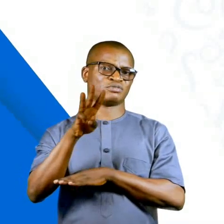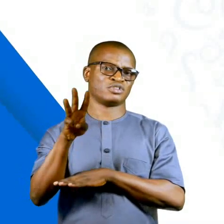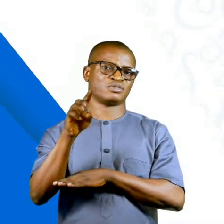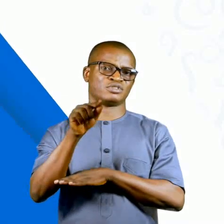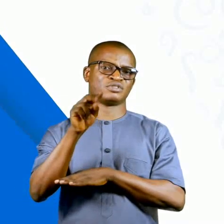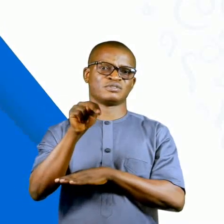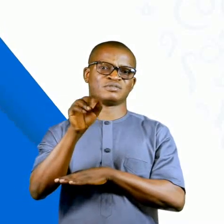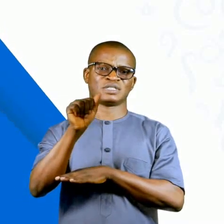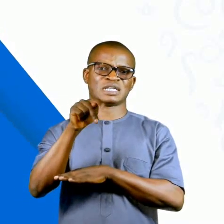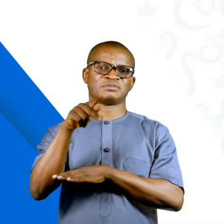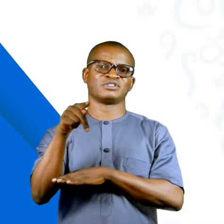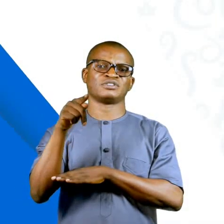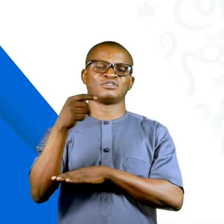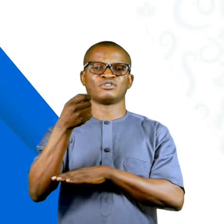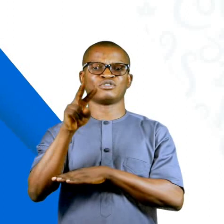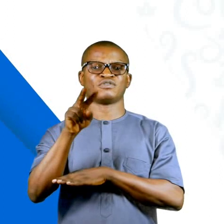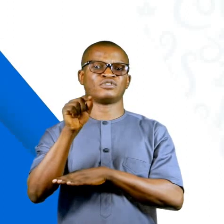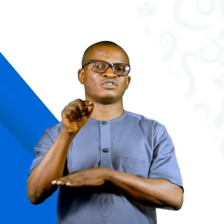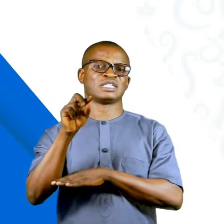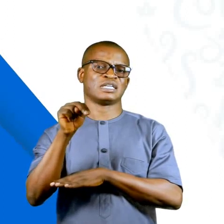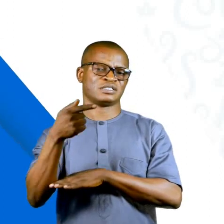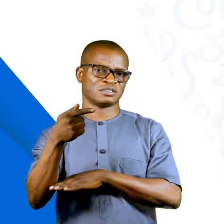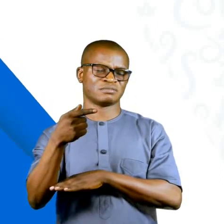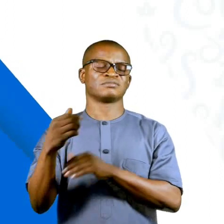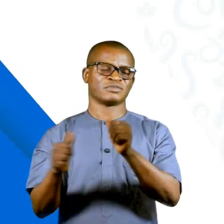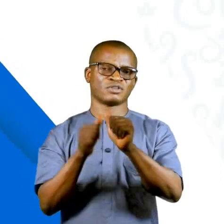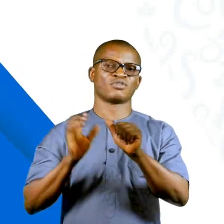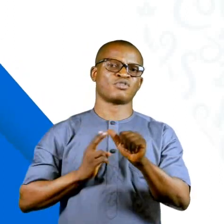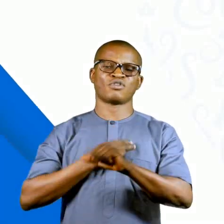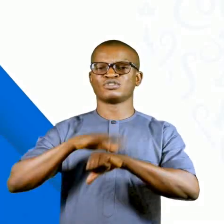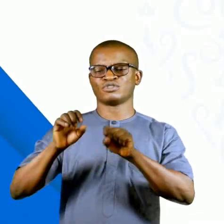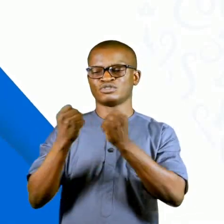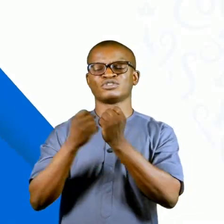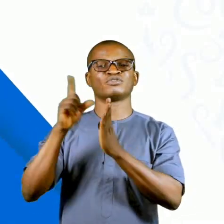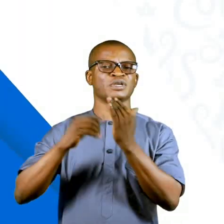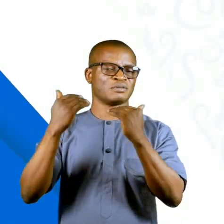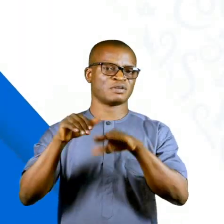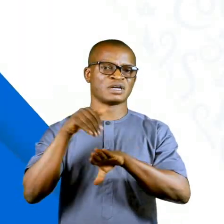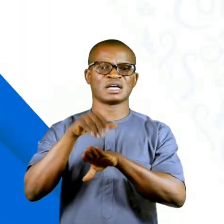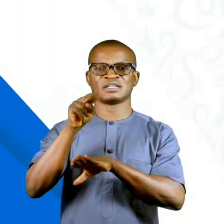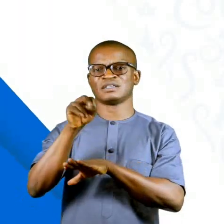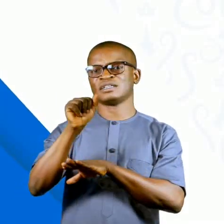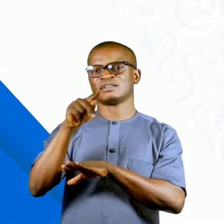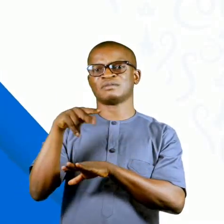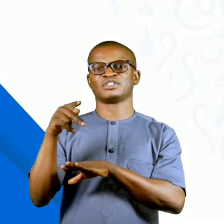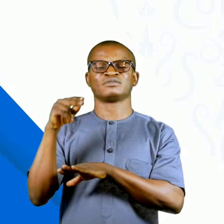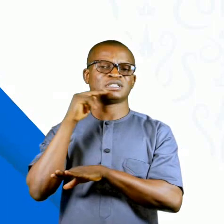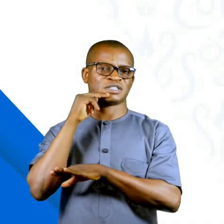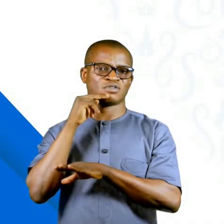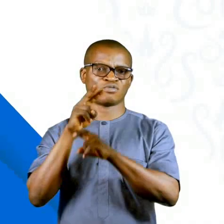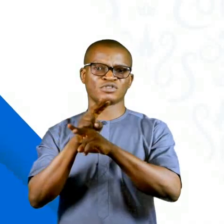website www.naptip.gov.nj Follow us on our social media platforms at Naptip Nigeria